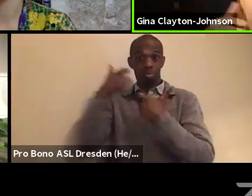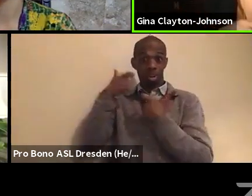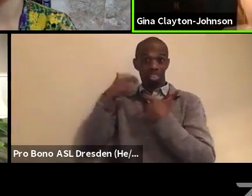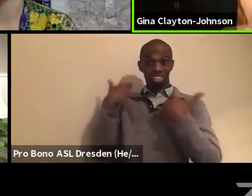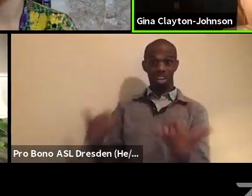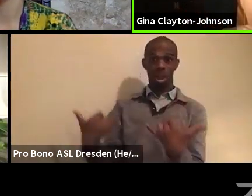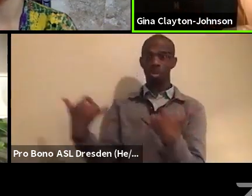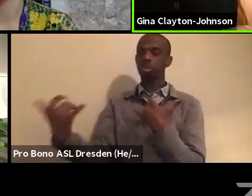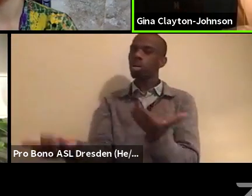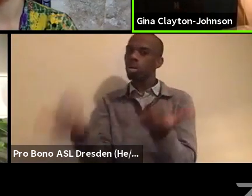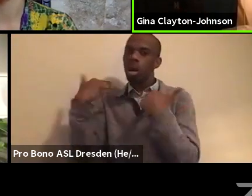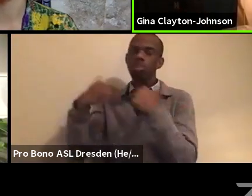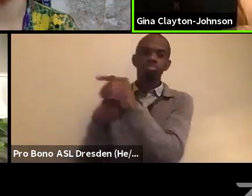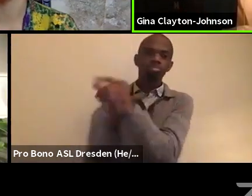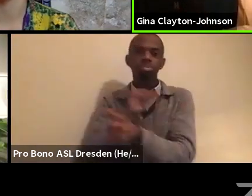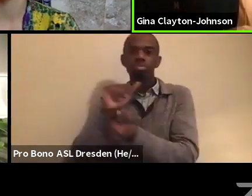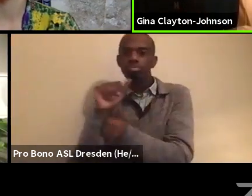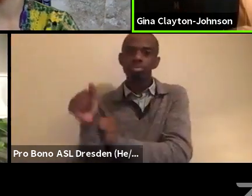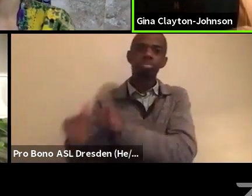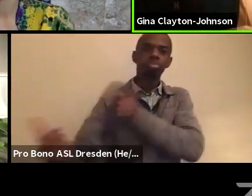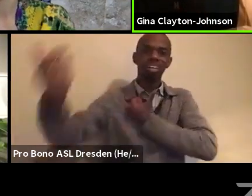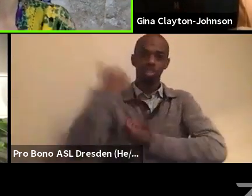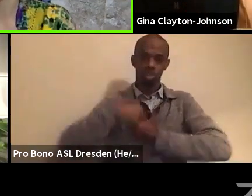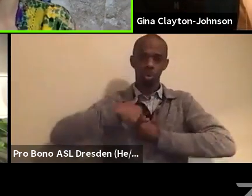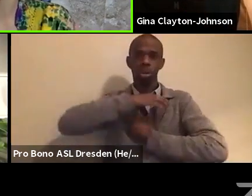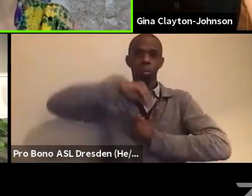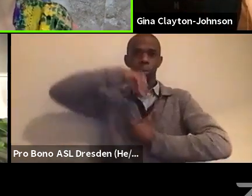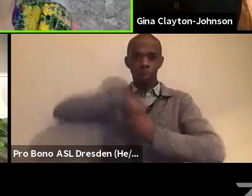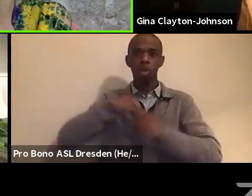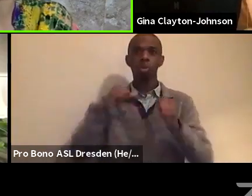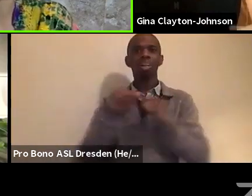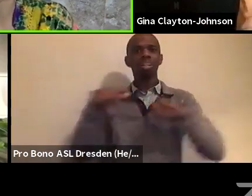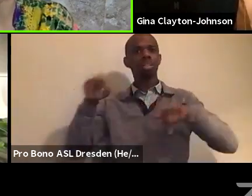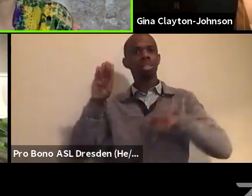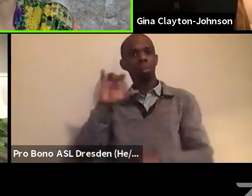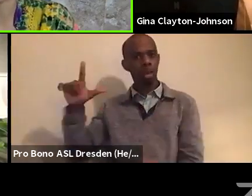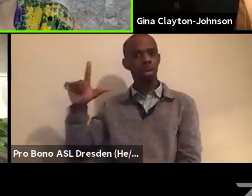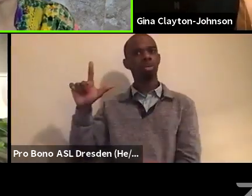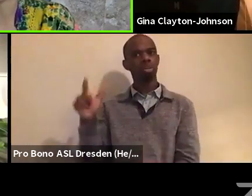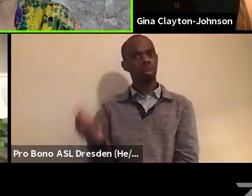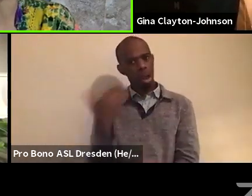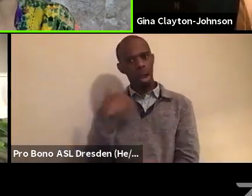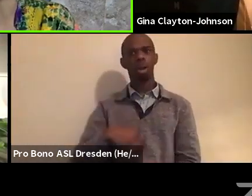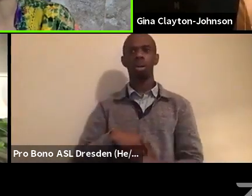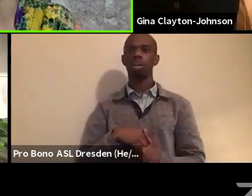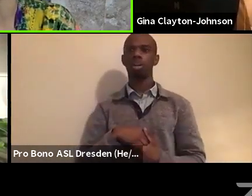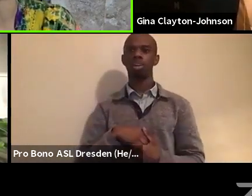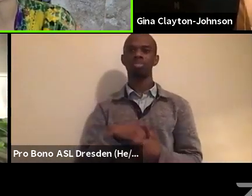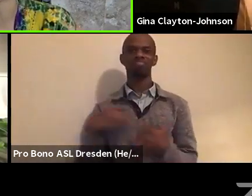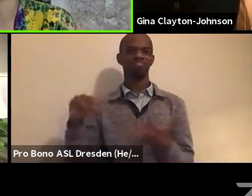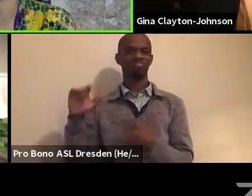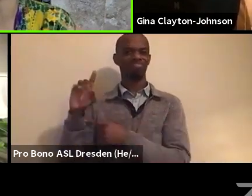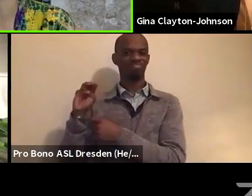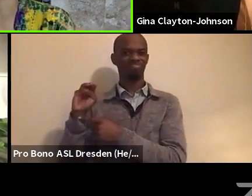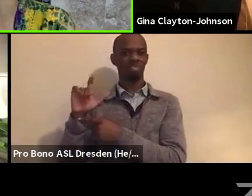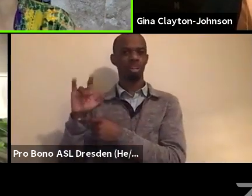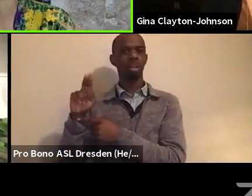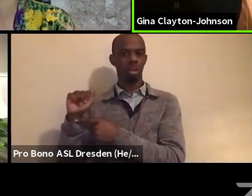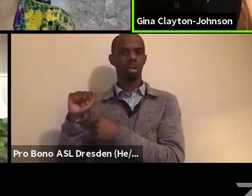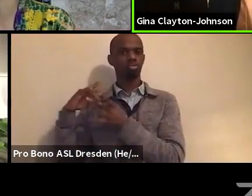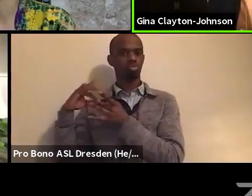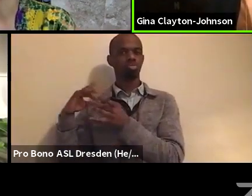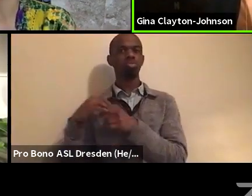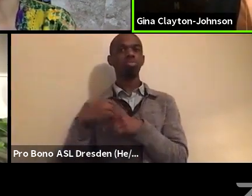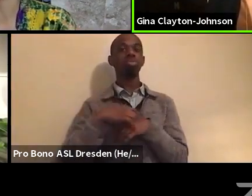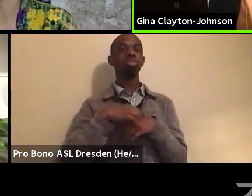get active around this bill. I love that. I love that story. I love how it was birthed. And I love that